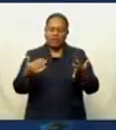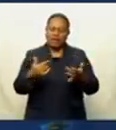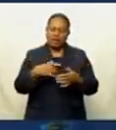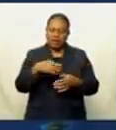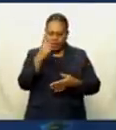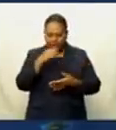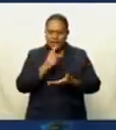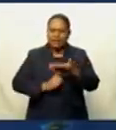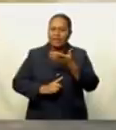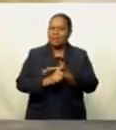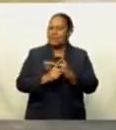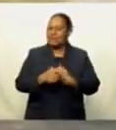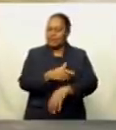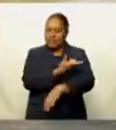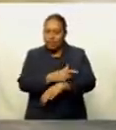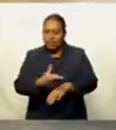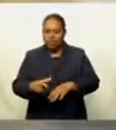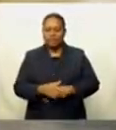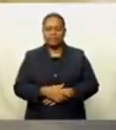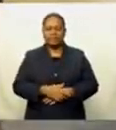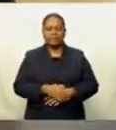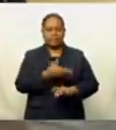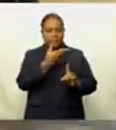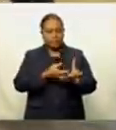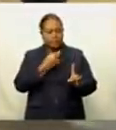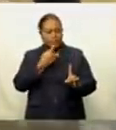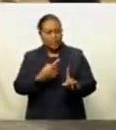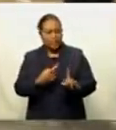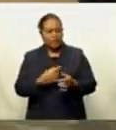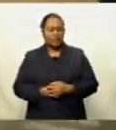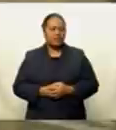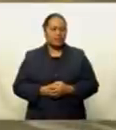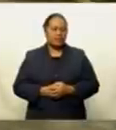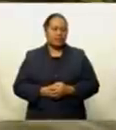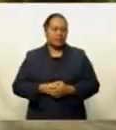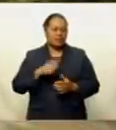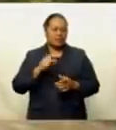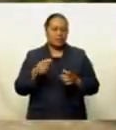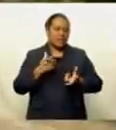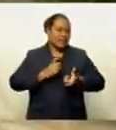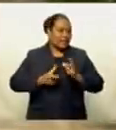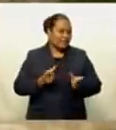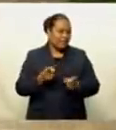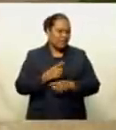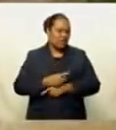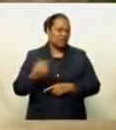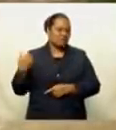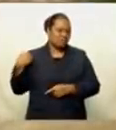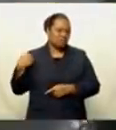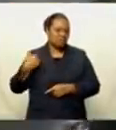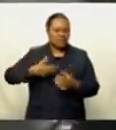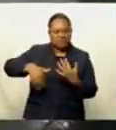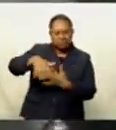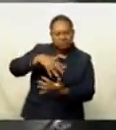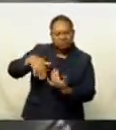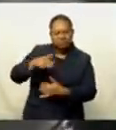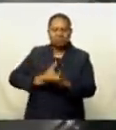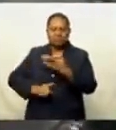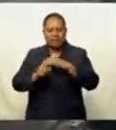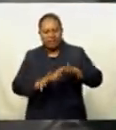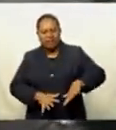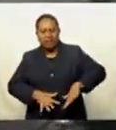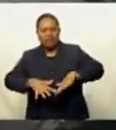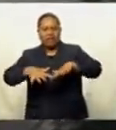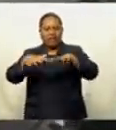is happening on our coral reefs. Mangubai says stressful events caused by climate change, like storms, cyclones, floods and